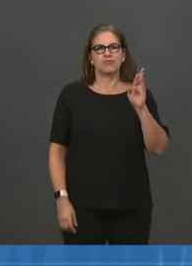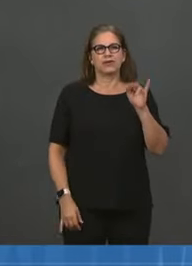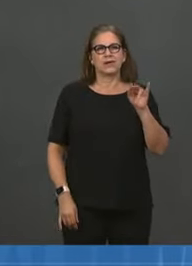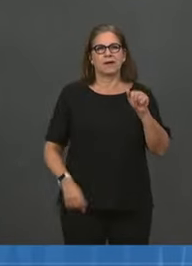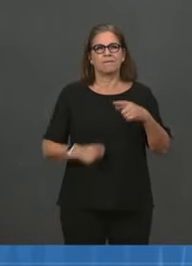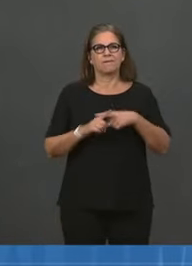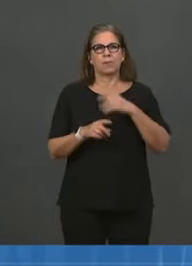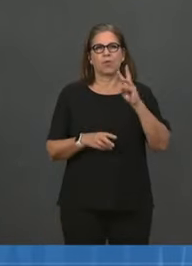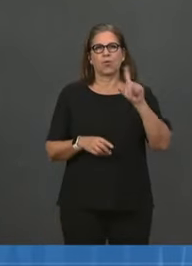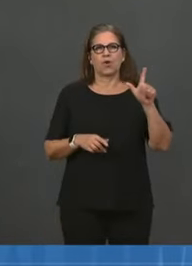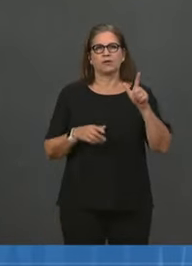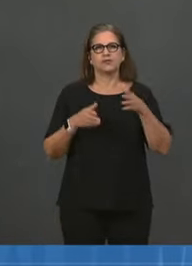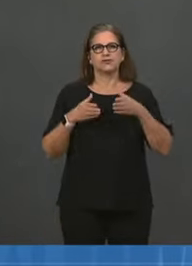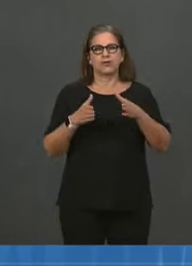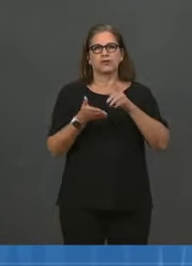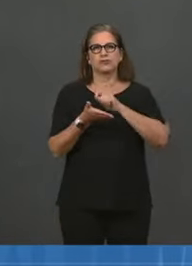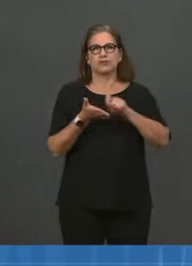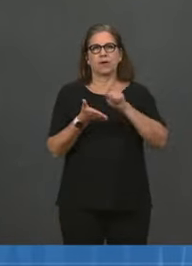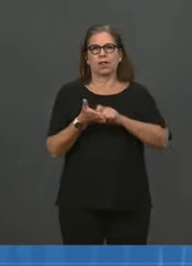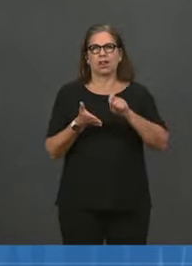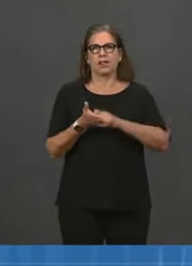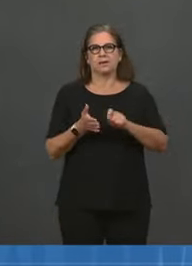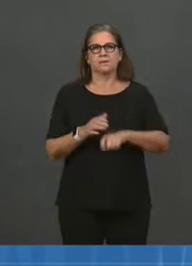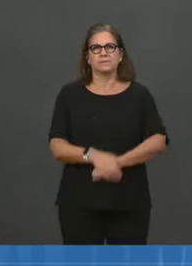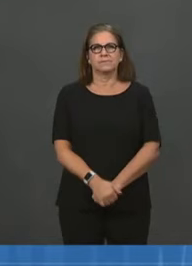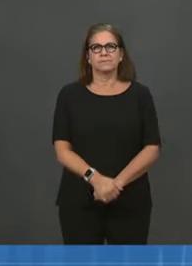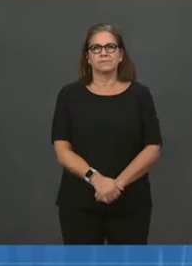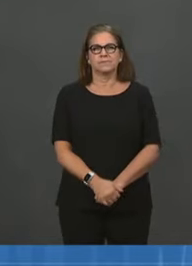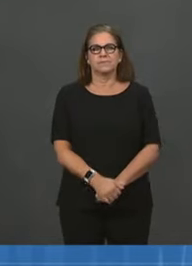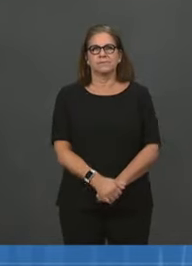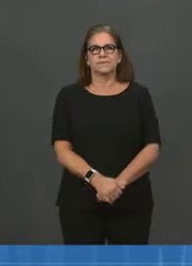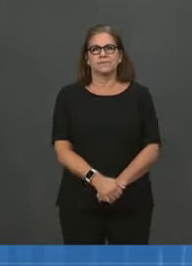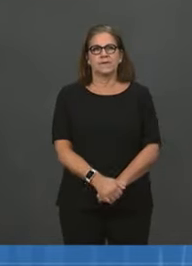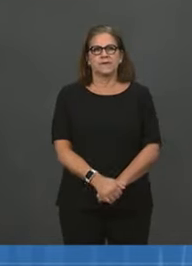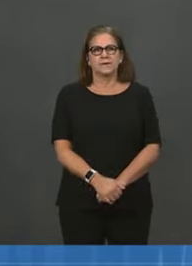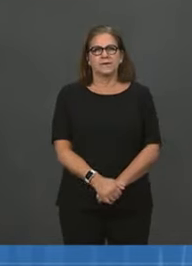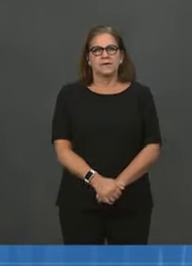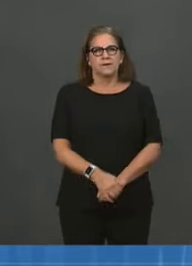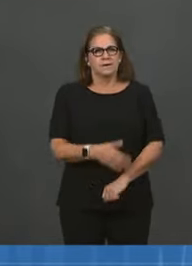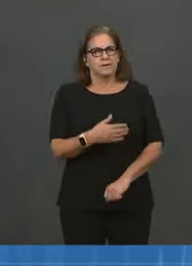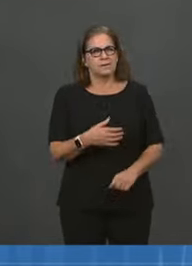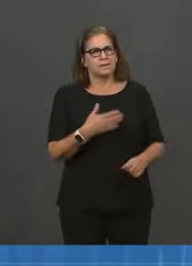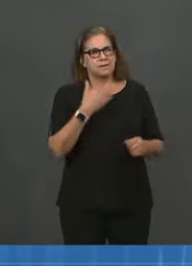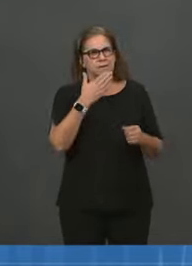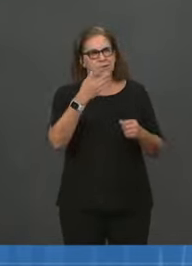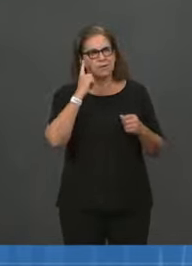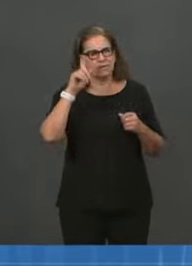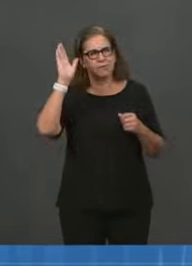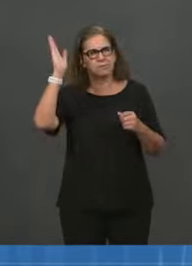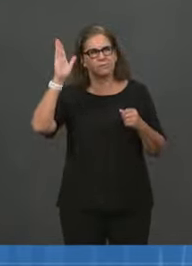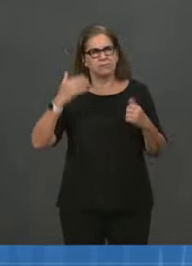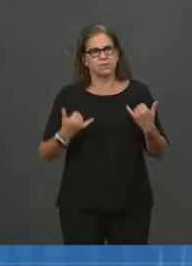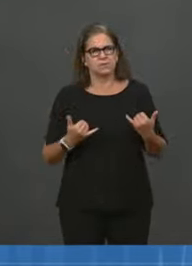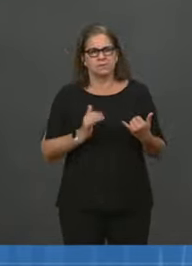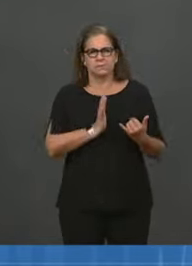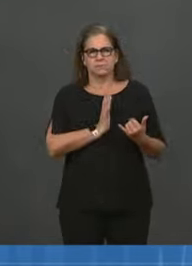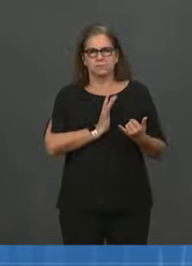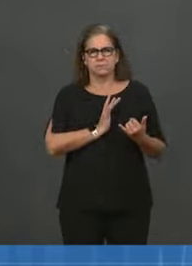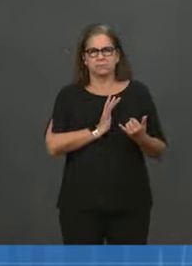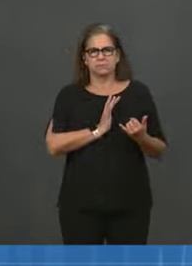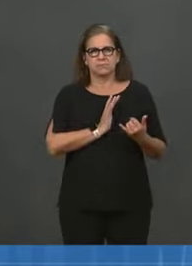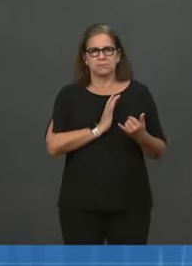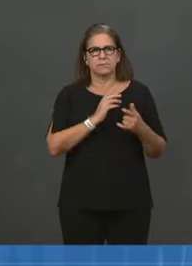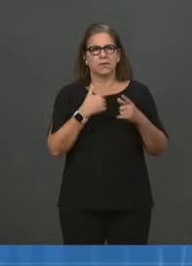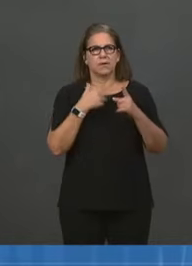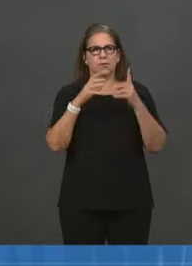Sabrina Hi. Thank you, as always, for doing the briefing. This is probably a question for Dr. Walensky, but can you just clarify